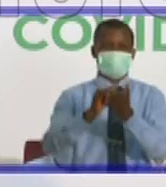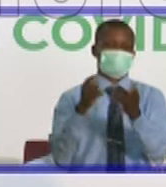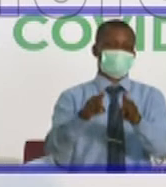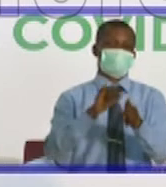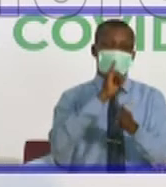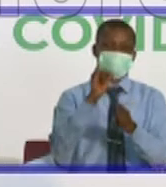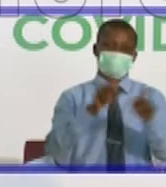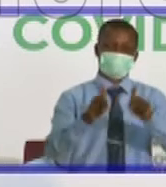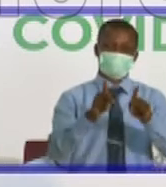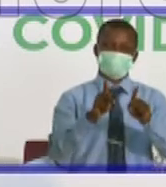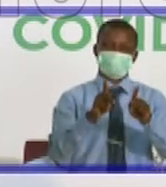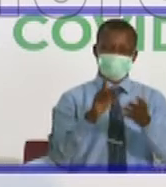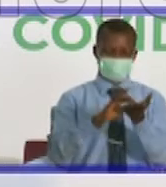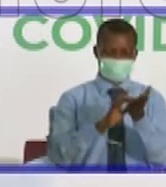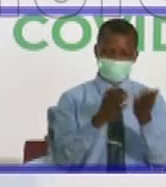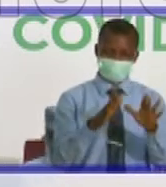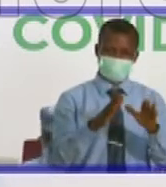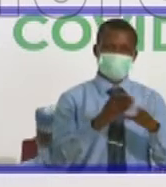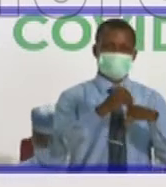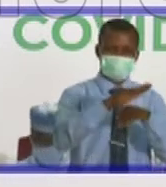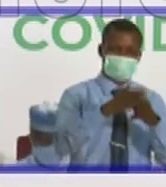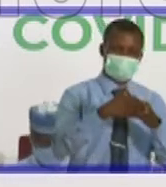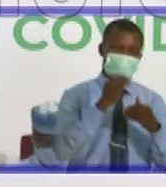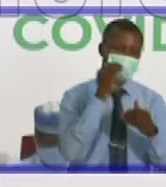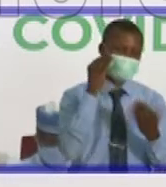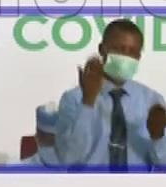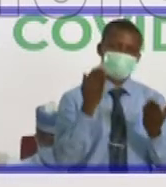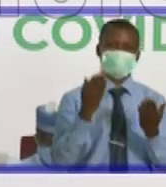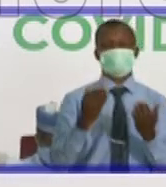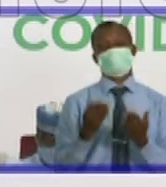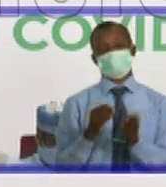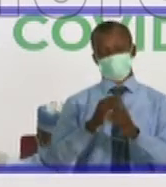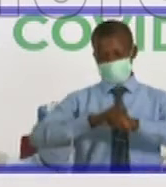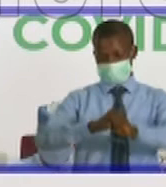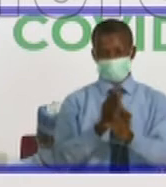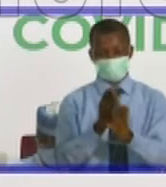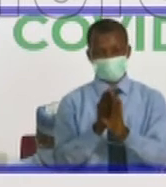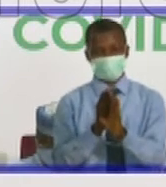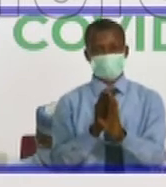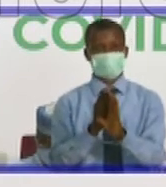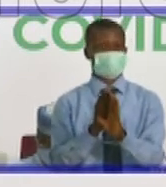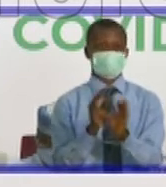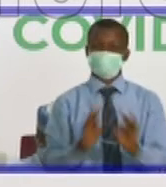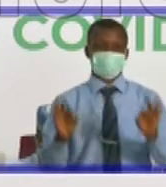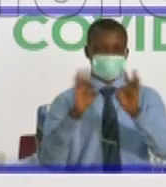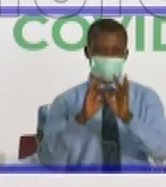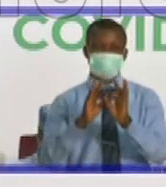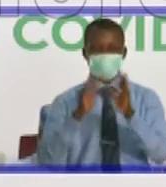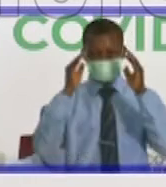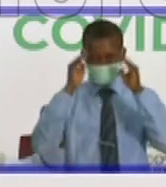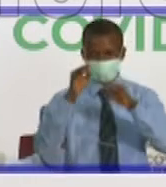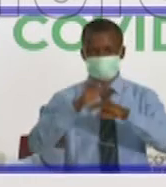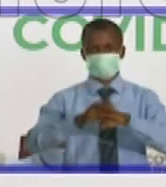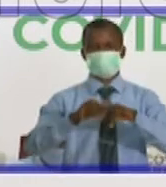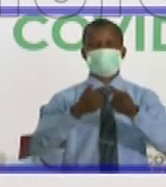criteria. Now while these guidelines are obviously primarily targeted at physicians managing